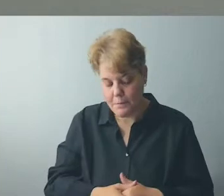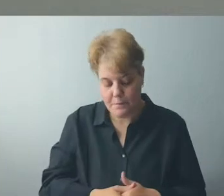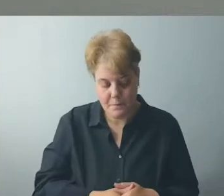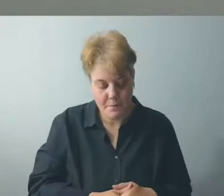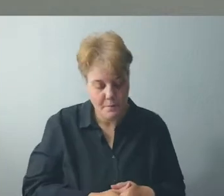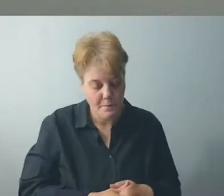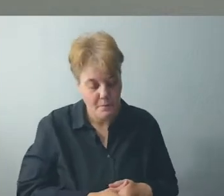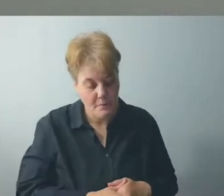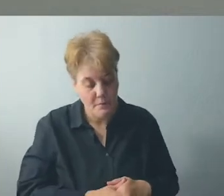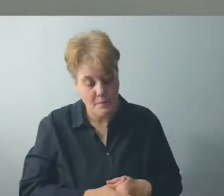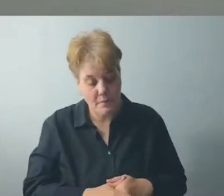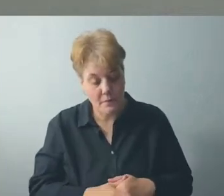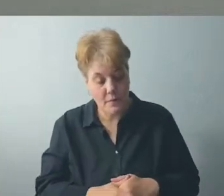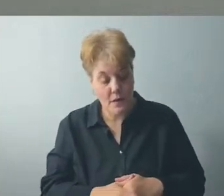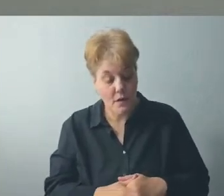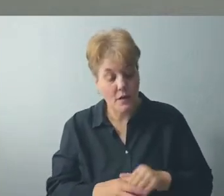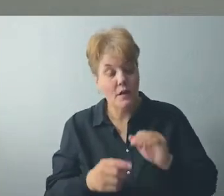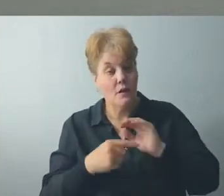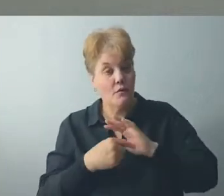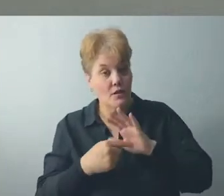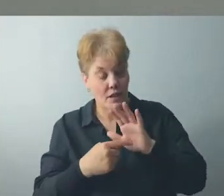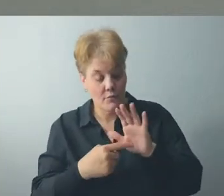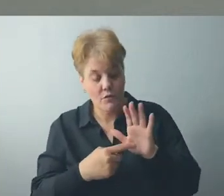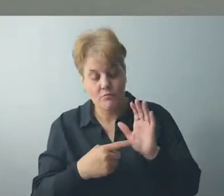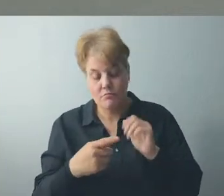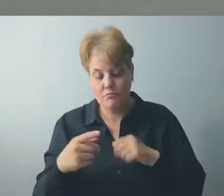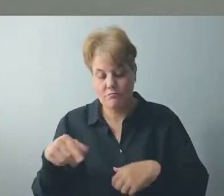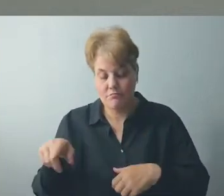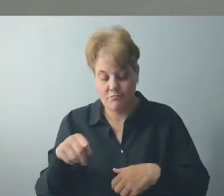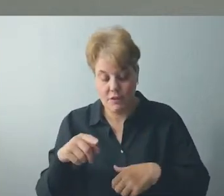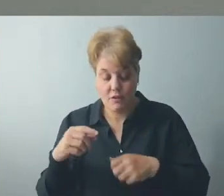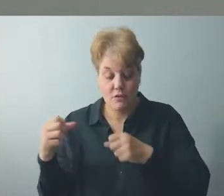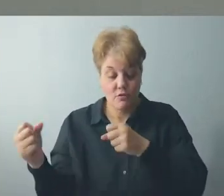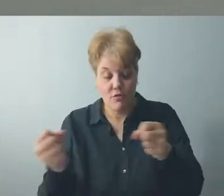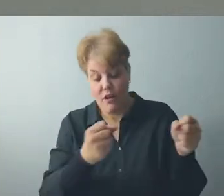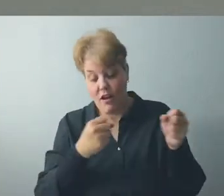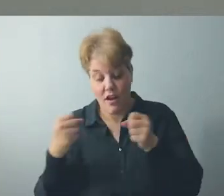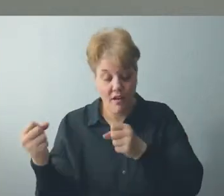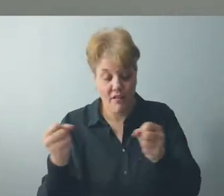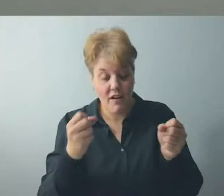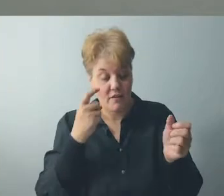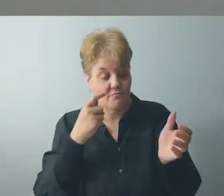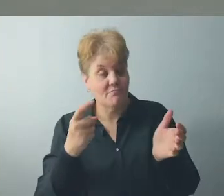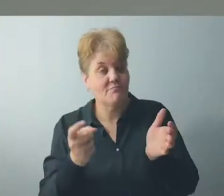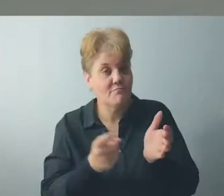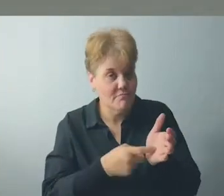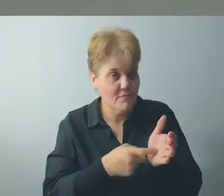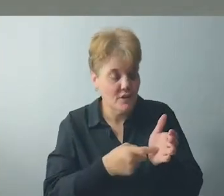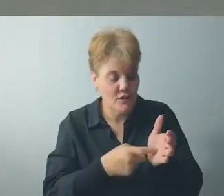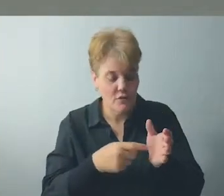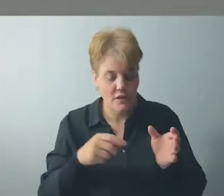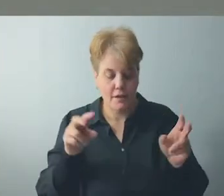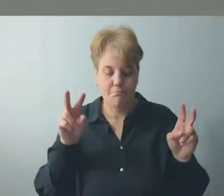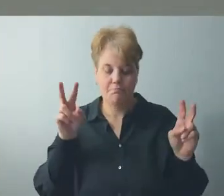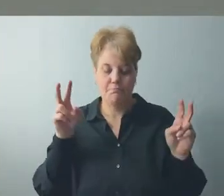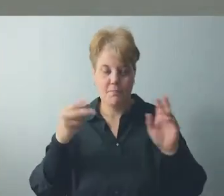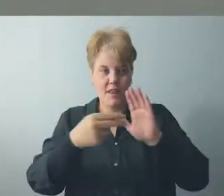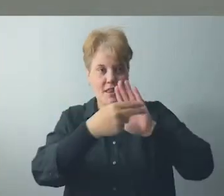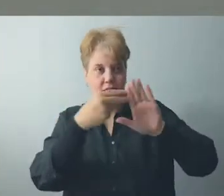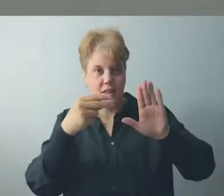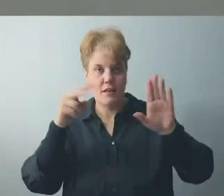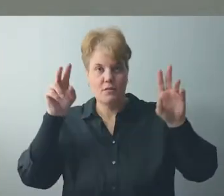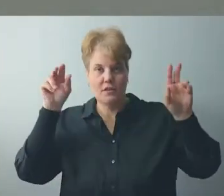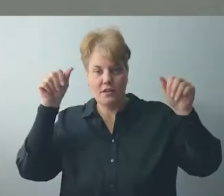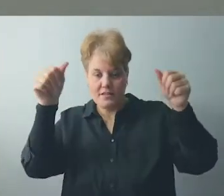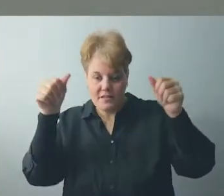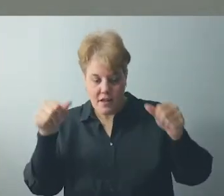like, for example, a teenager. For a more specific example, if you are driving around town